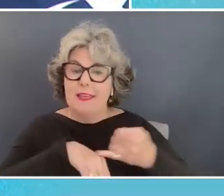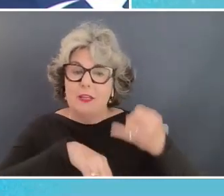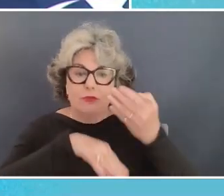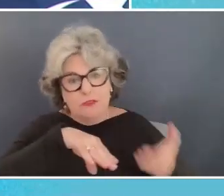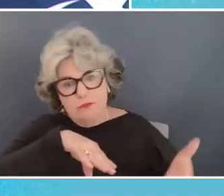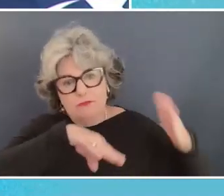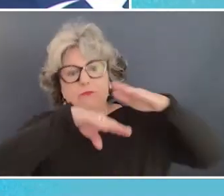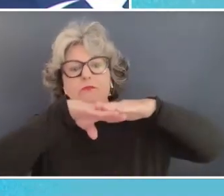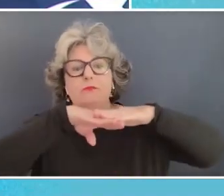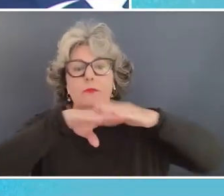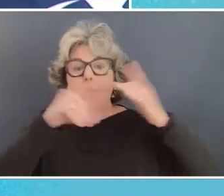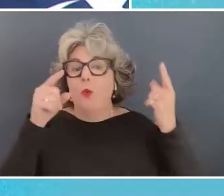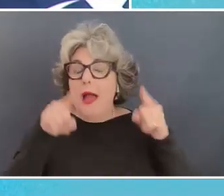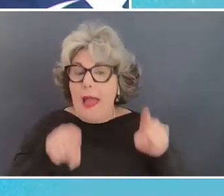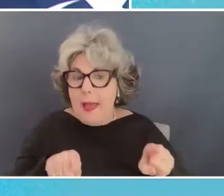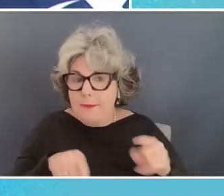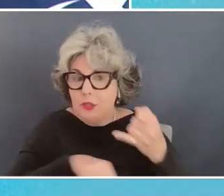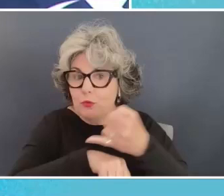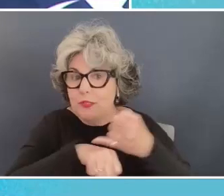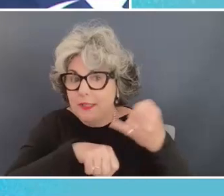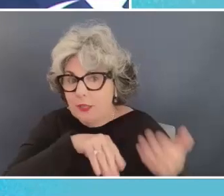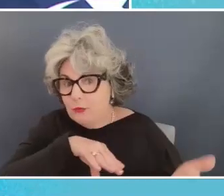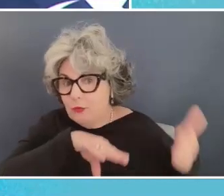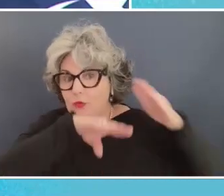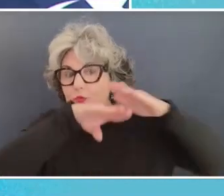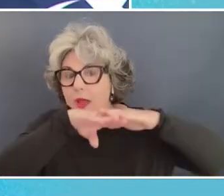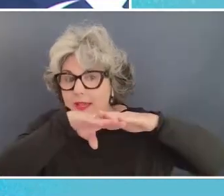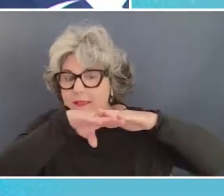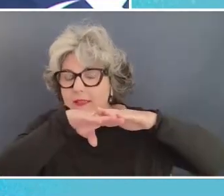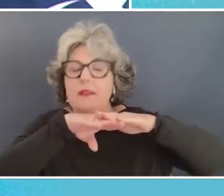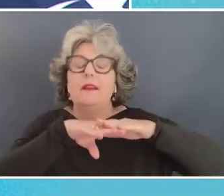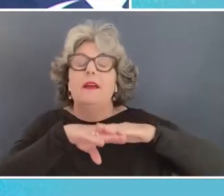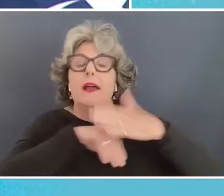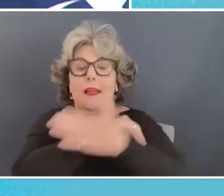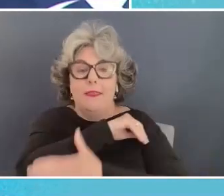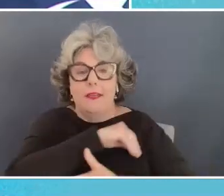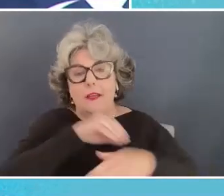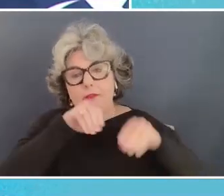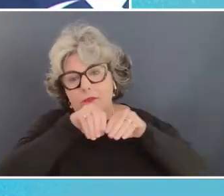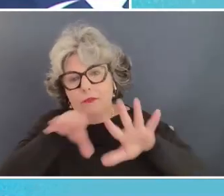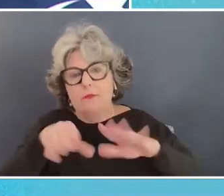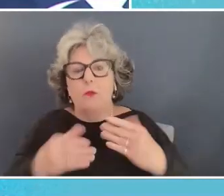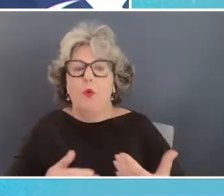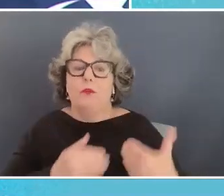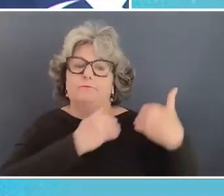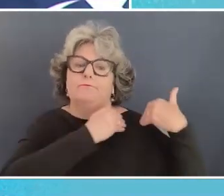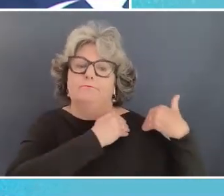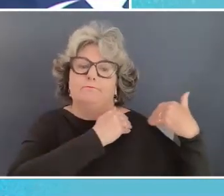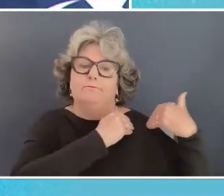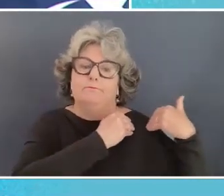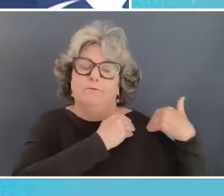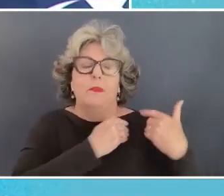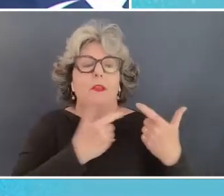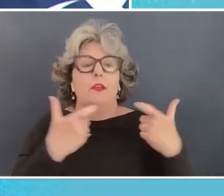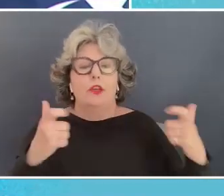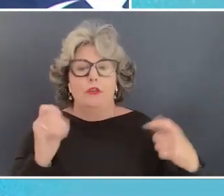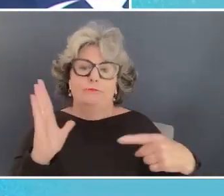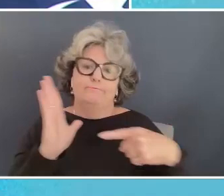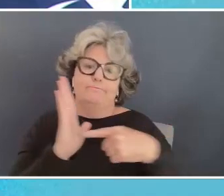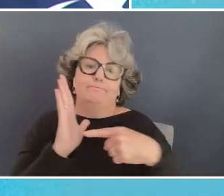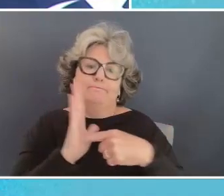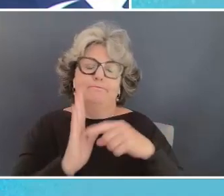rates rise debt burdens of these countries increase so we have quite a significant debt